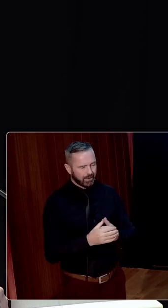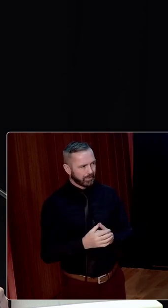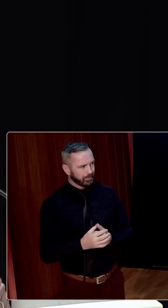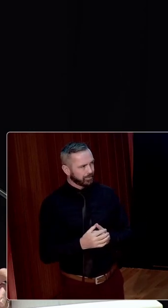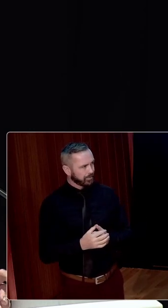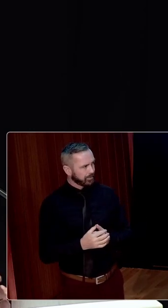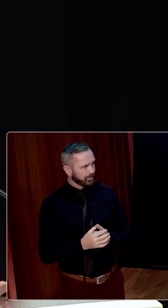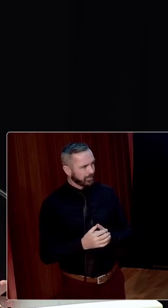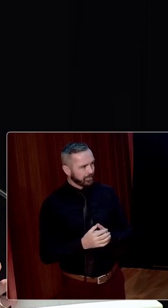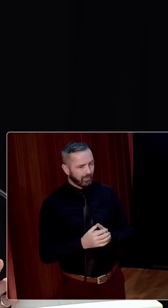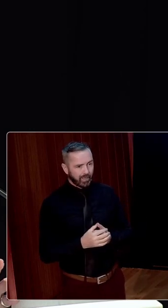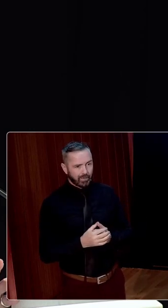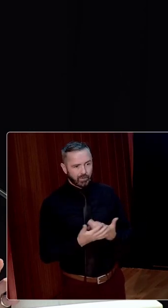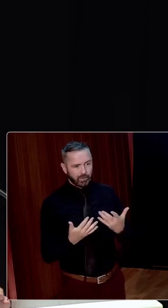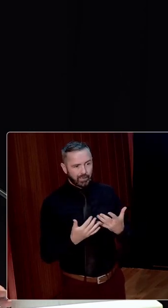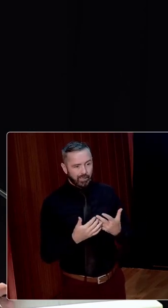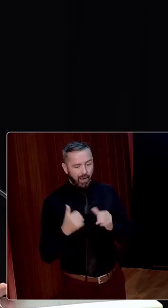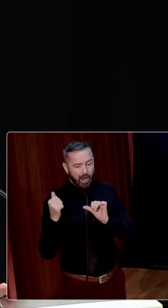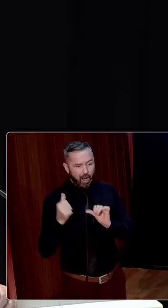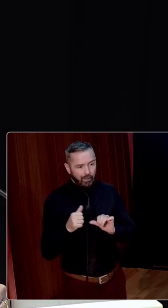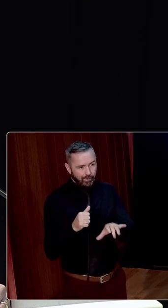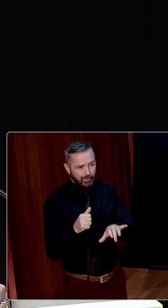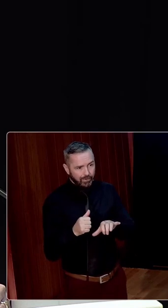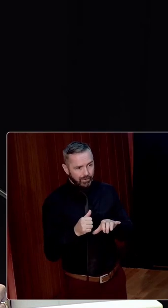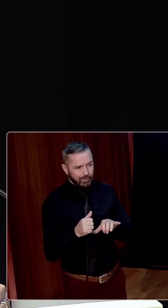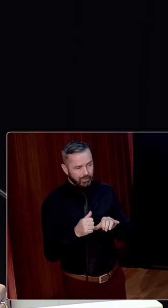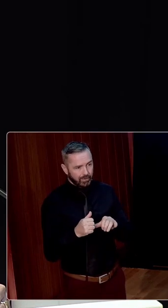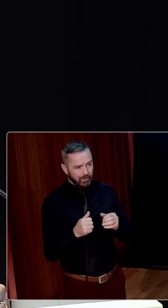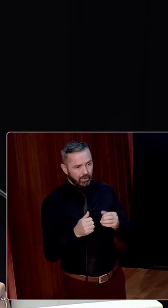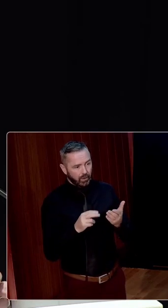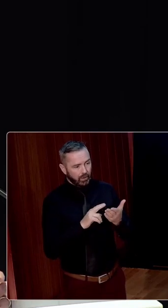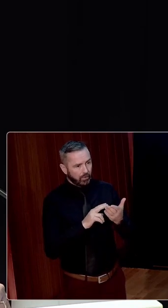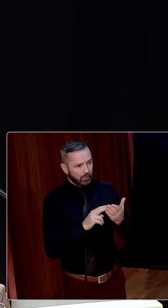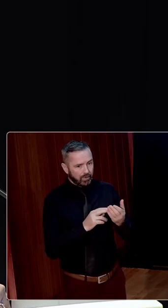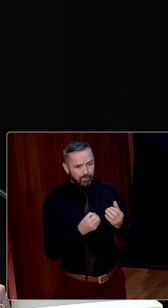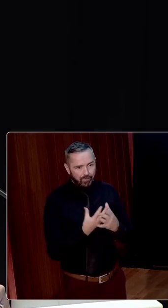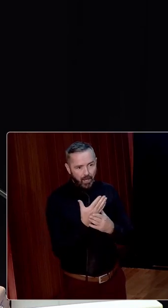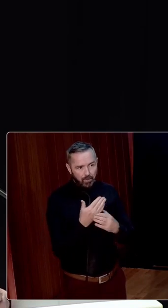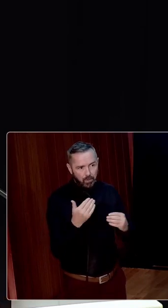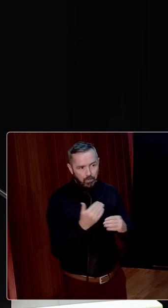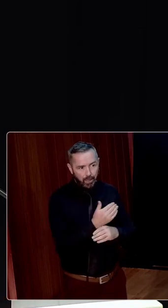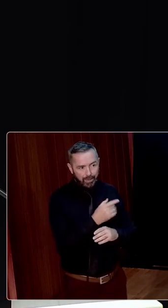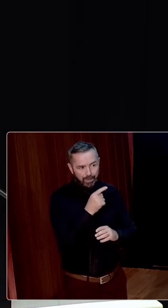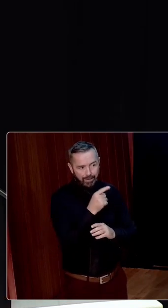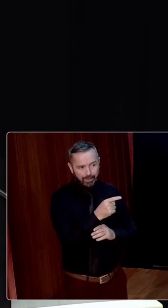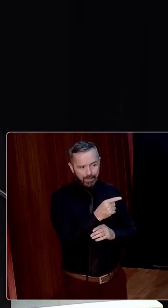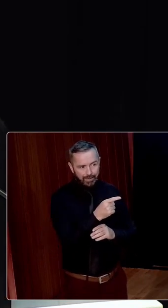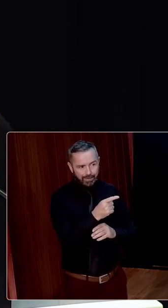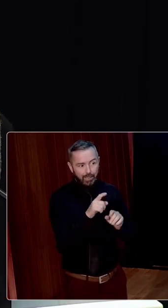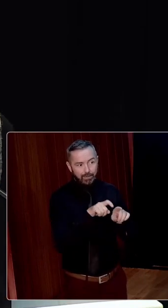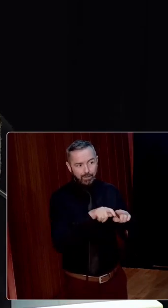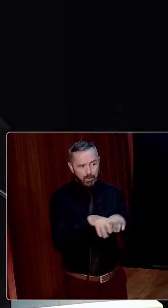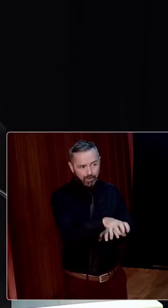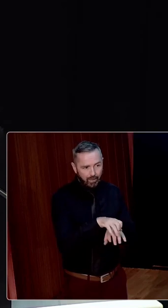generated by this bureaucracy from the military service pensions collection, which I know others have mentioned, to the 1920s compensation committee files,